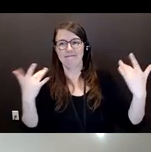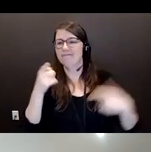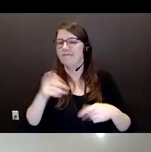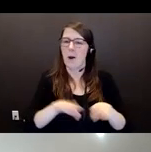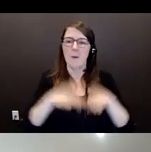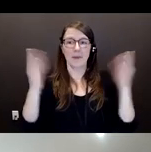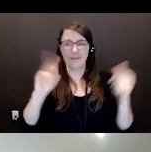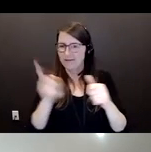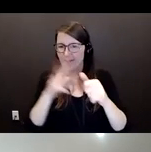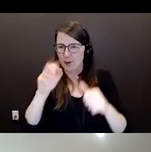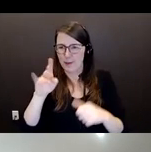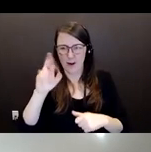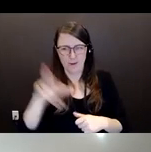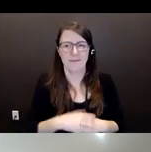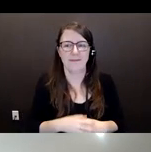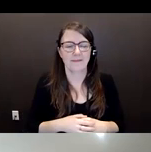session, our next slide, please.